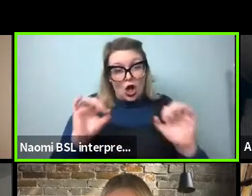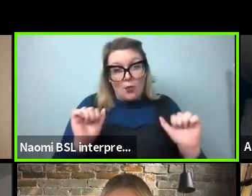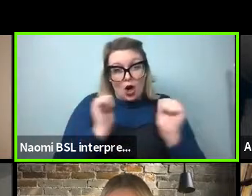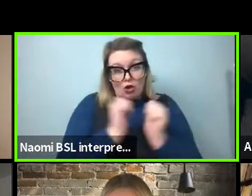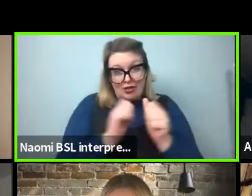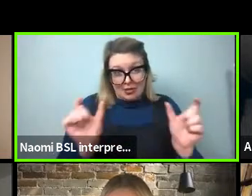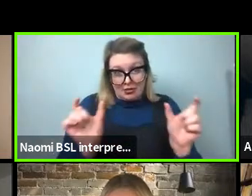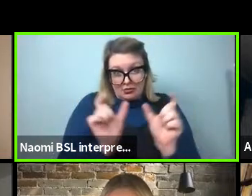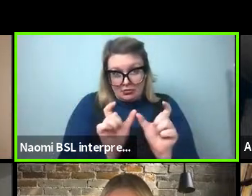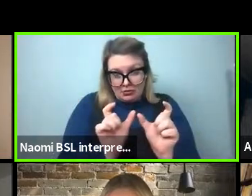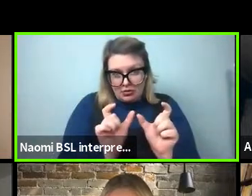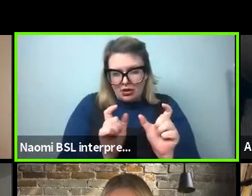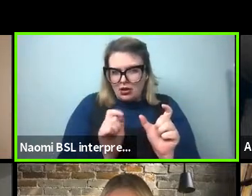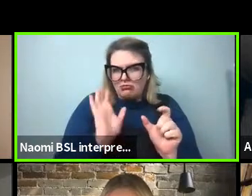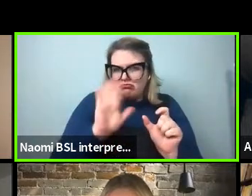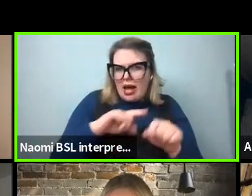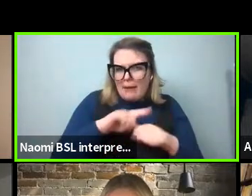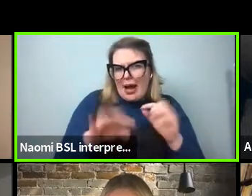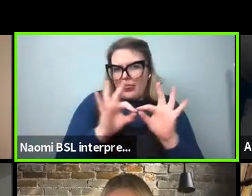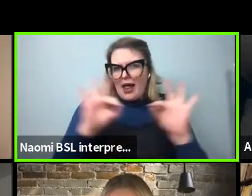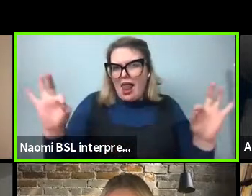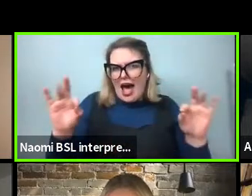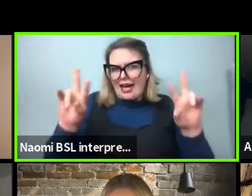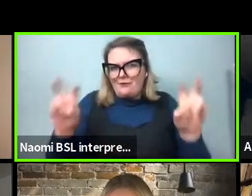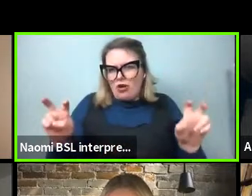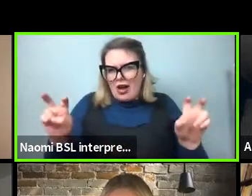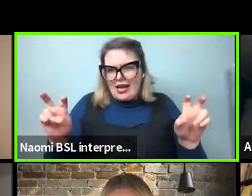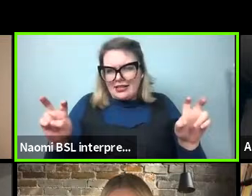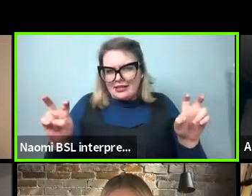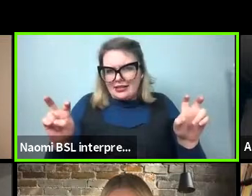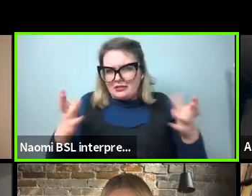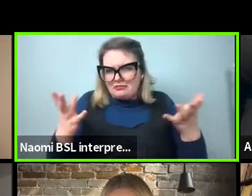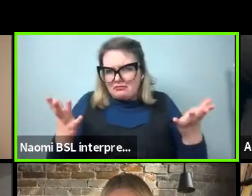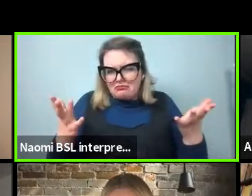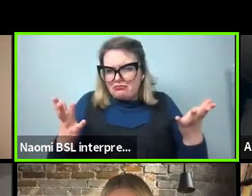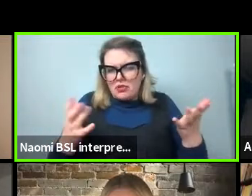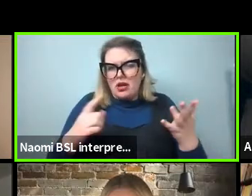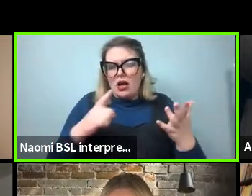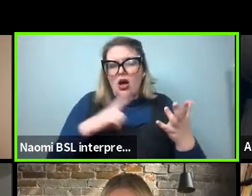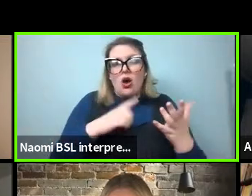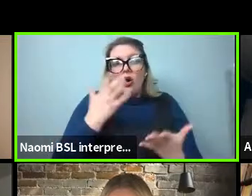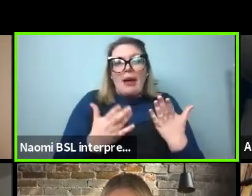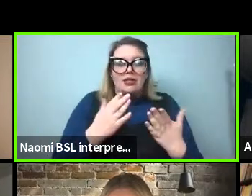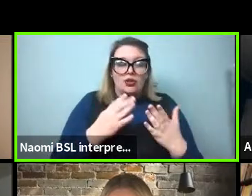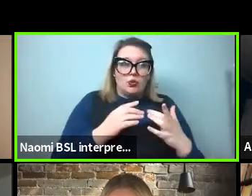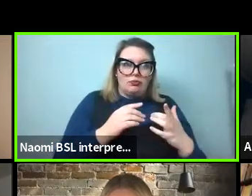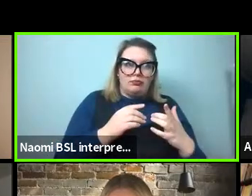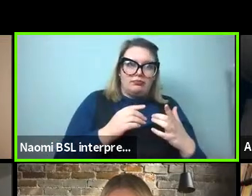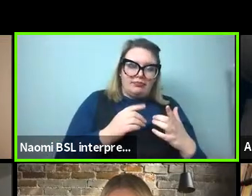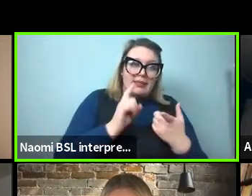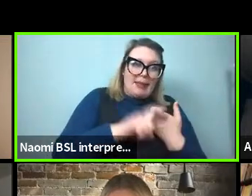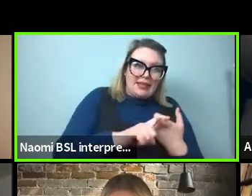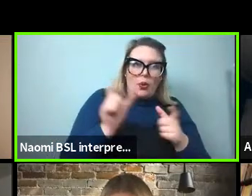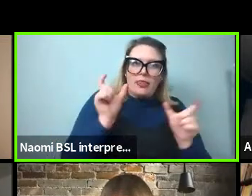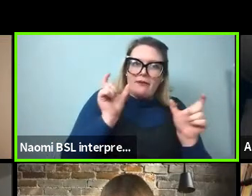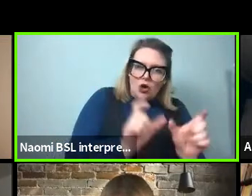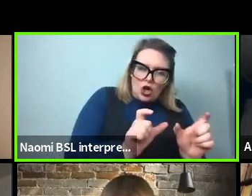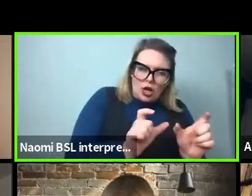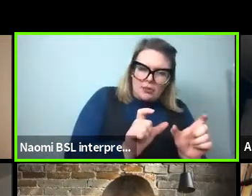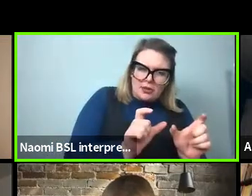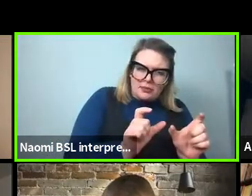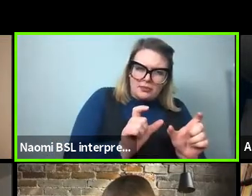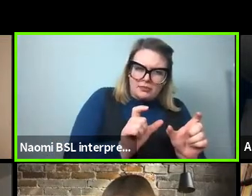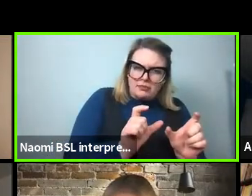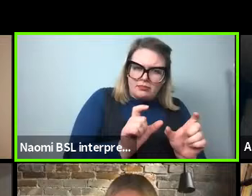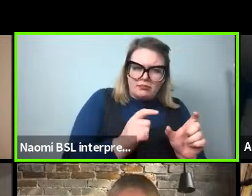adjacent noun phrase, as opposed to the whole subject as the dependent of the verb, but there's why aren't,